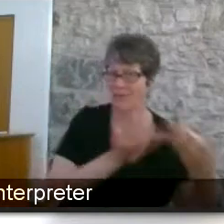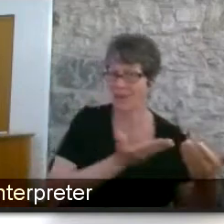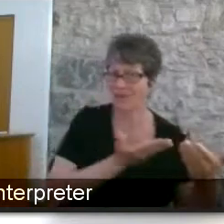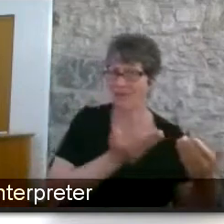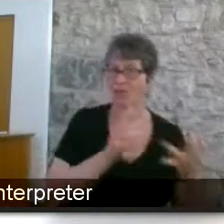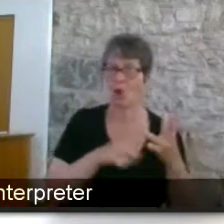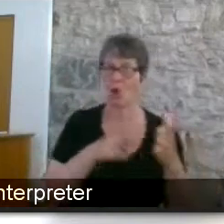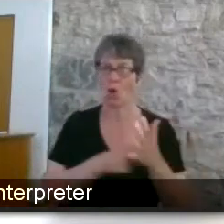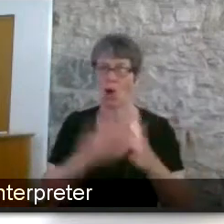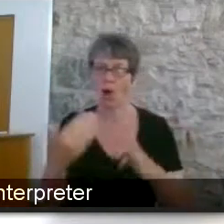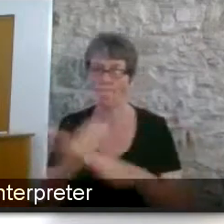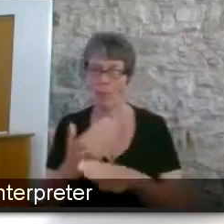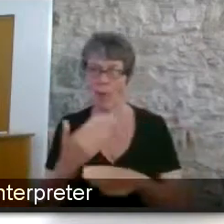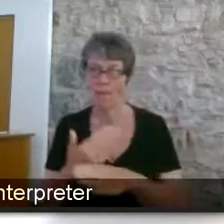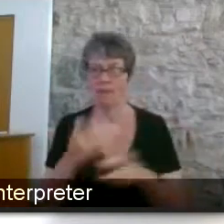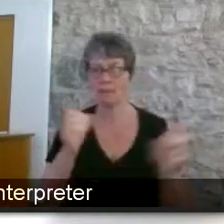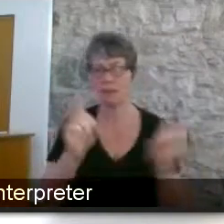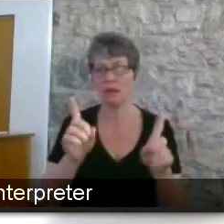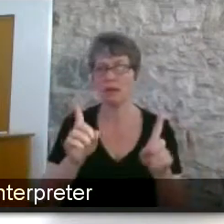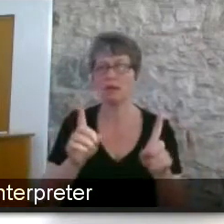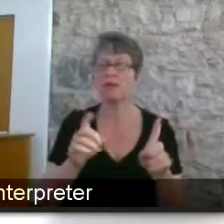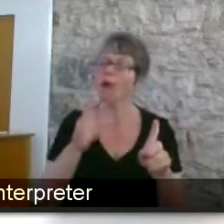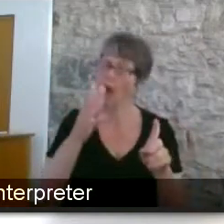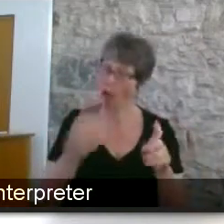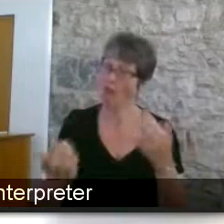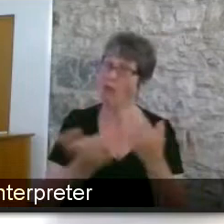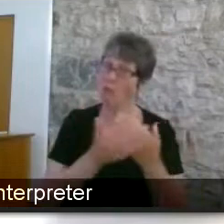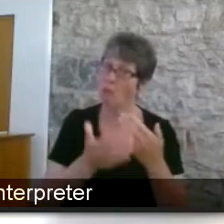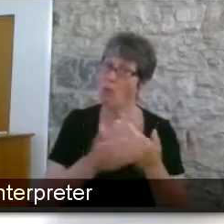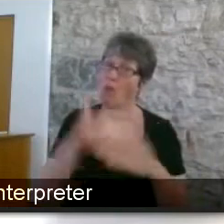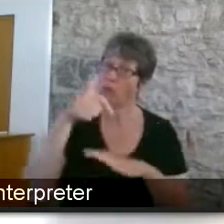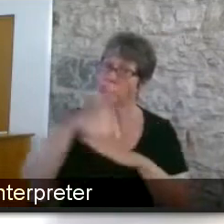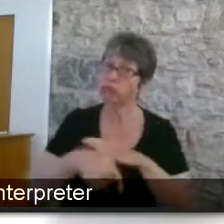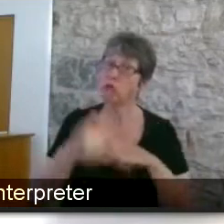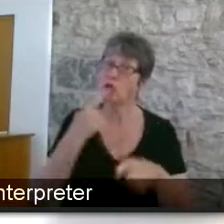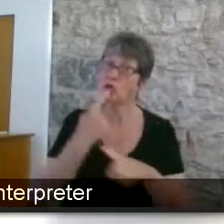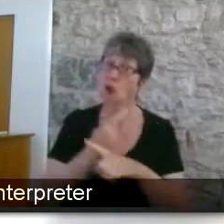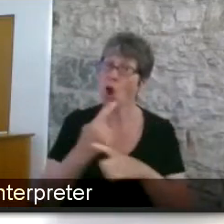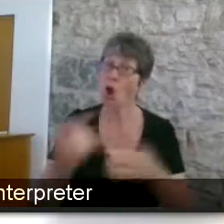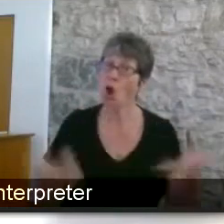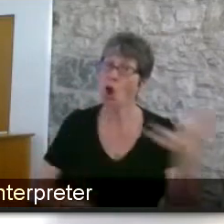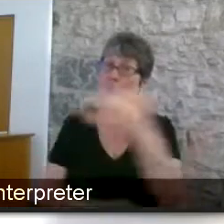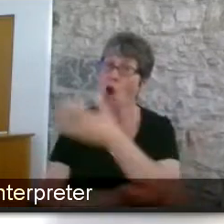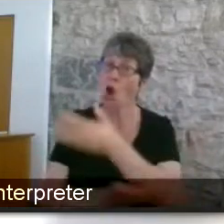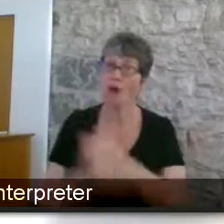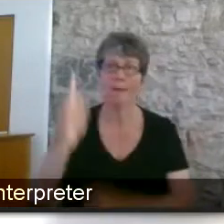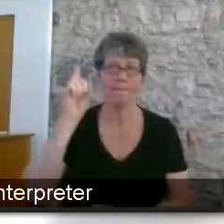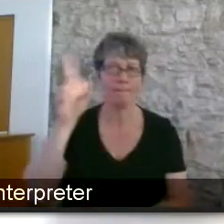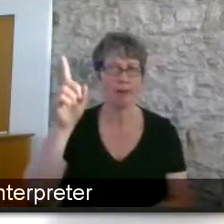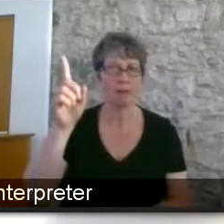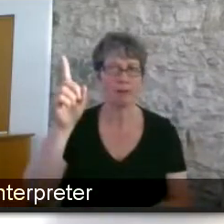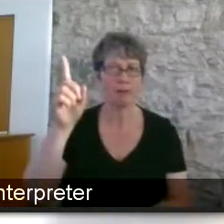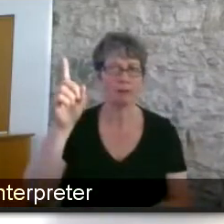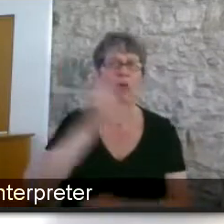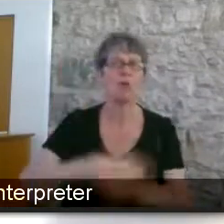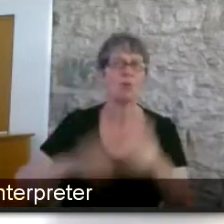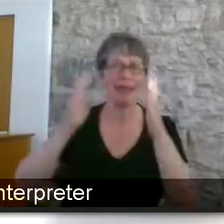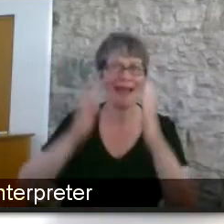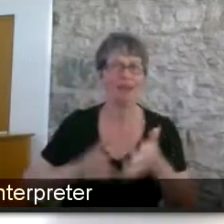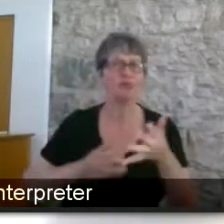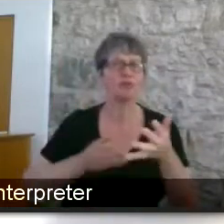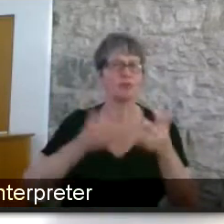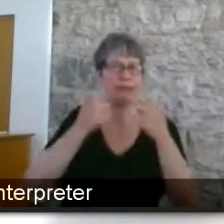employment you know quite quite a number of different things and but we do have to be careful of the narrative so often narrative